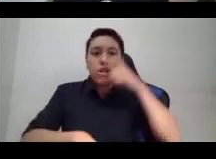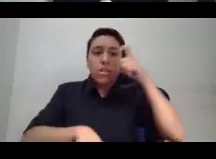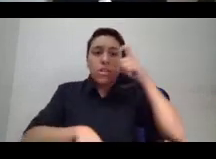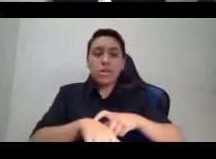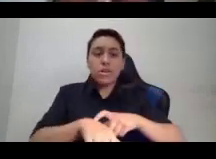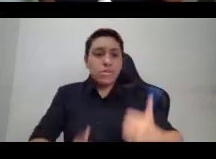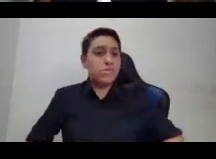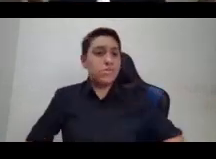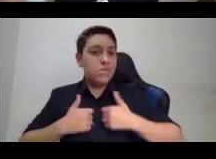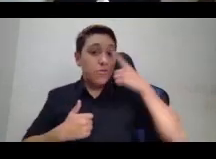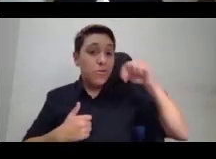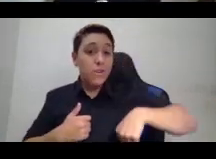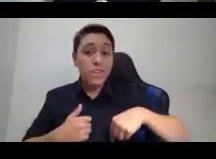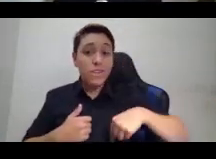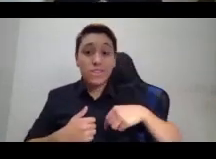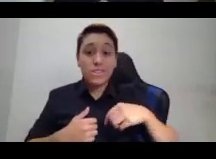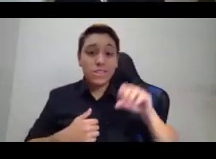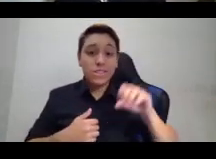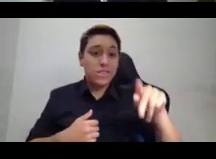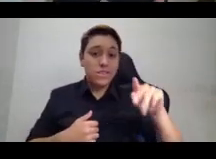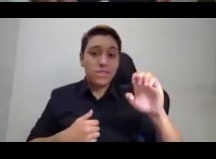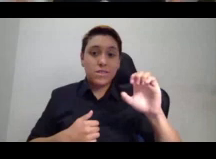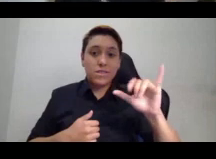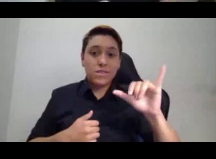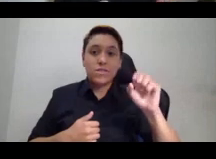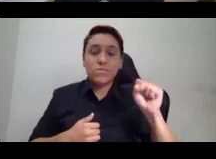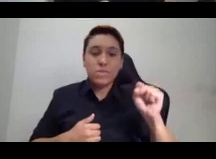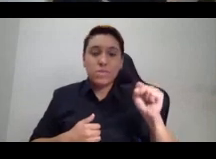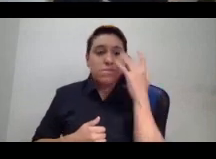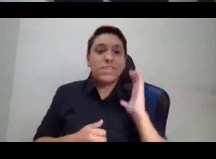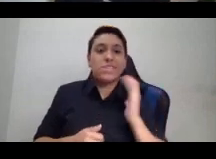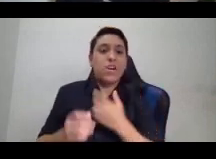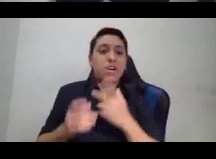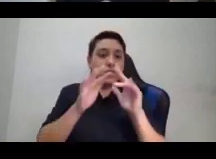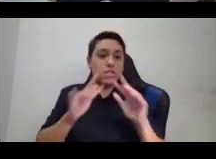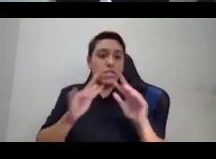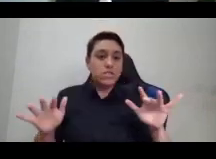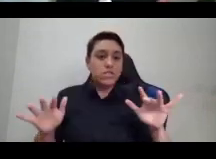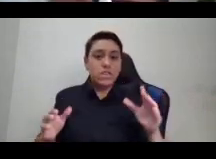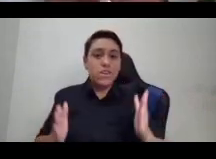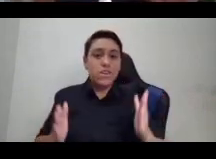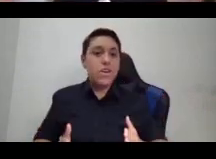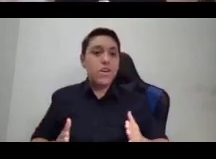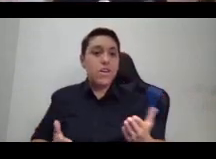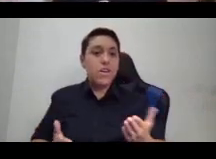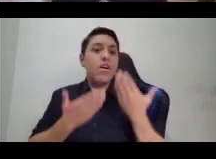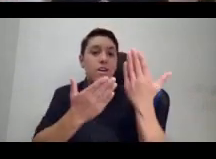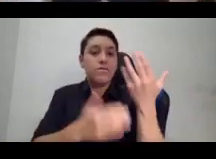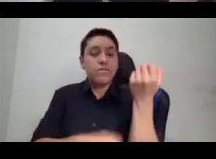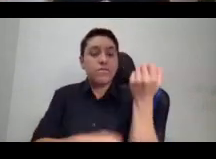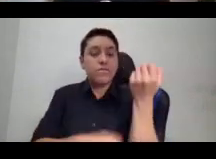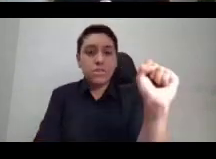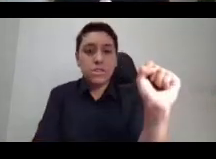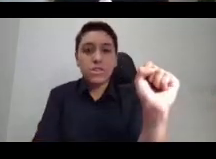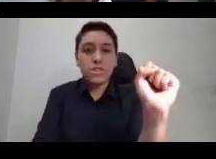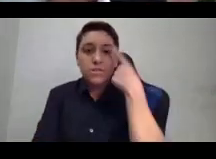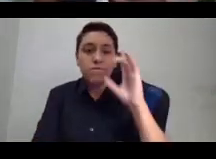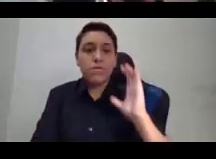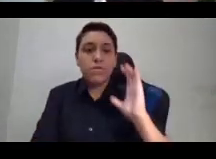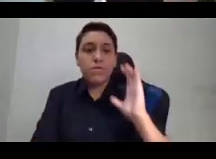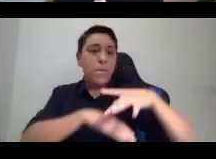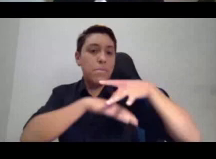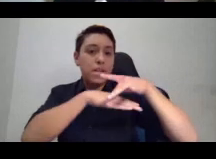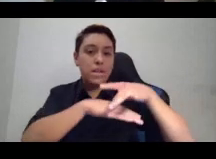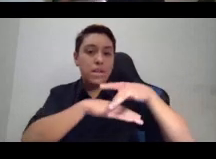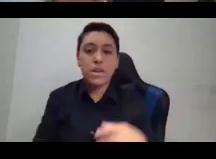It's our diversity that offers us resilience as a planet and to all of our relatives, and it's the